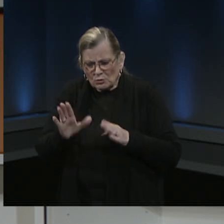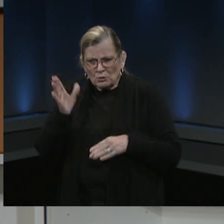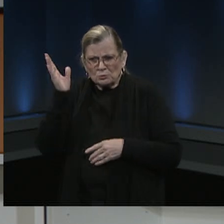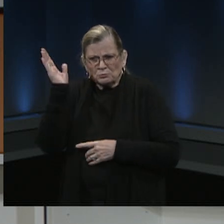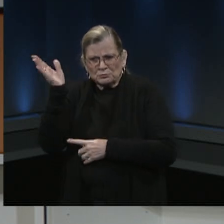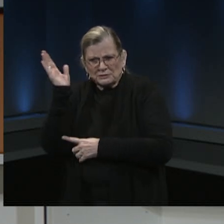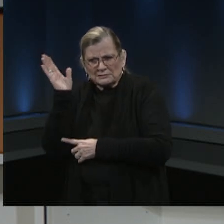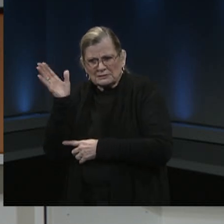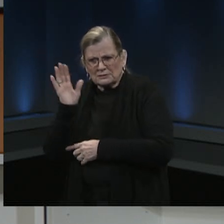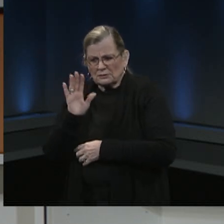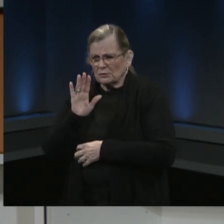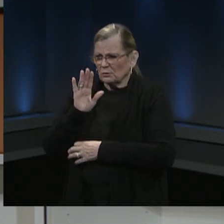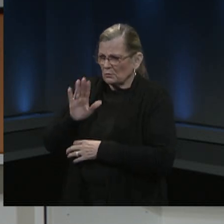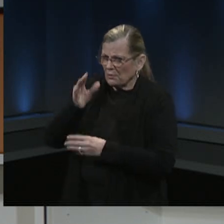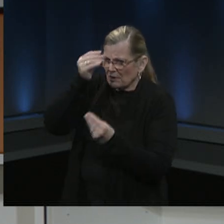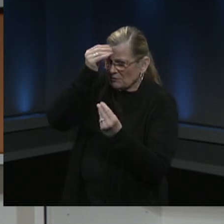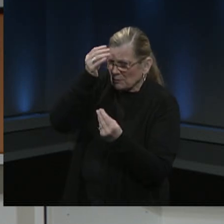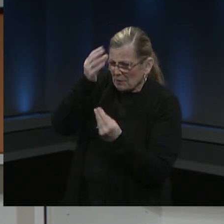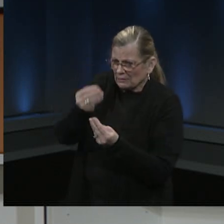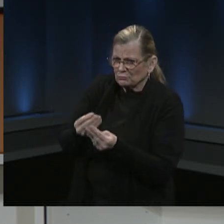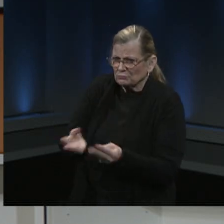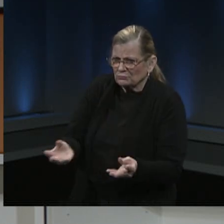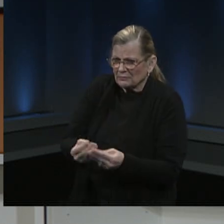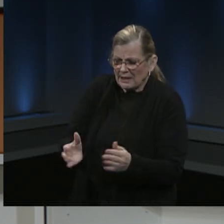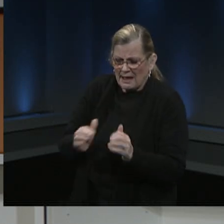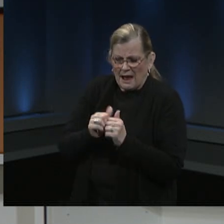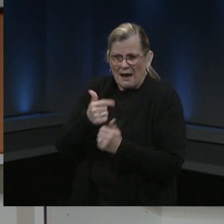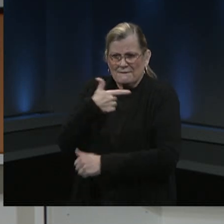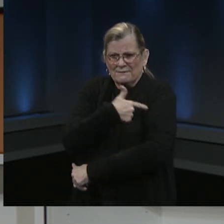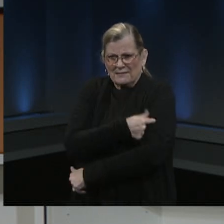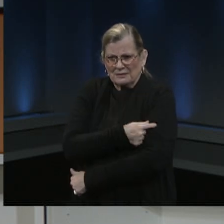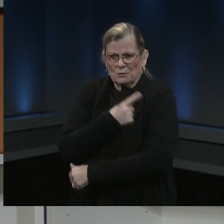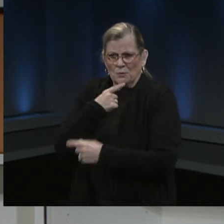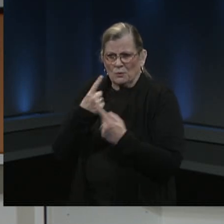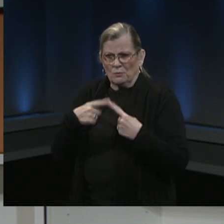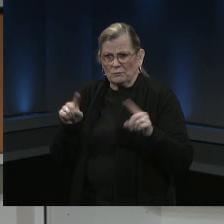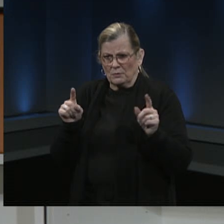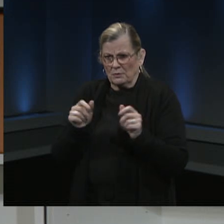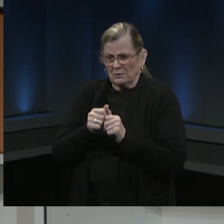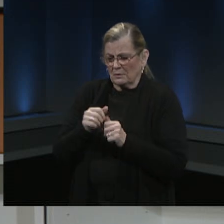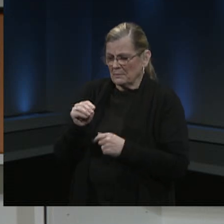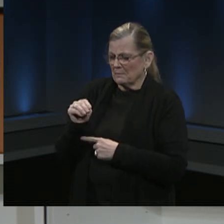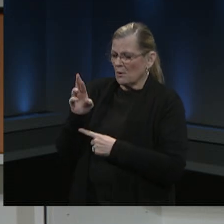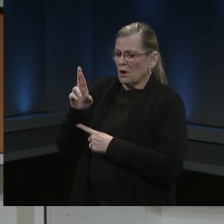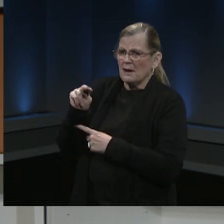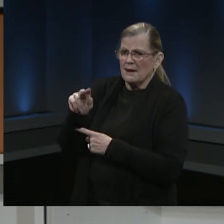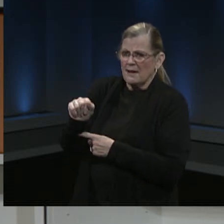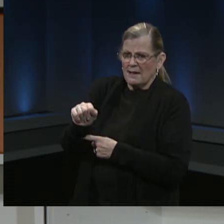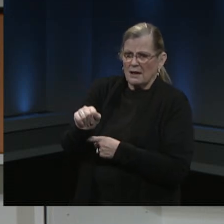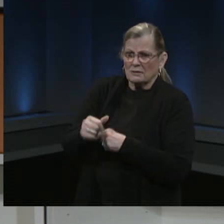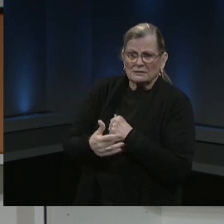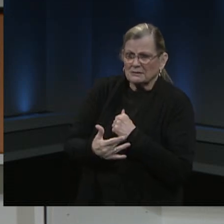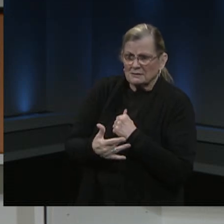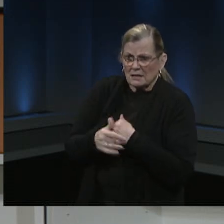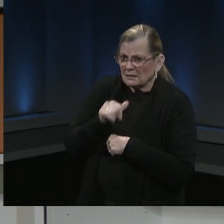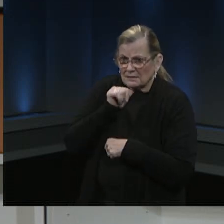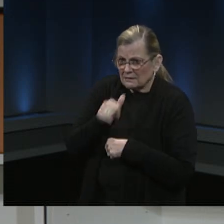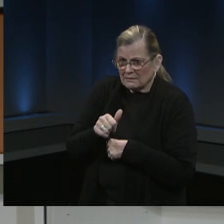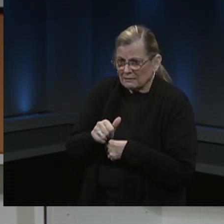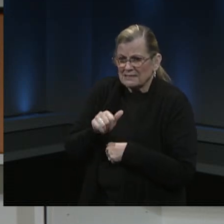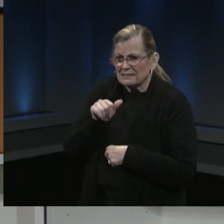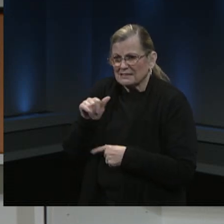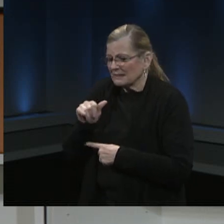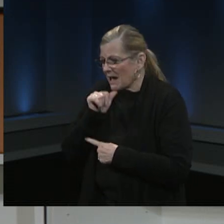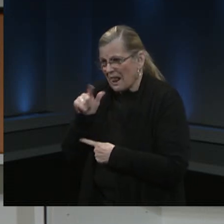the vaccine works, that the MRNA technology isn't a live virus. The virus isn't in you